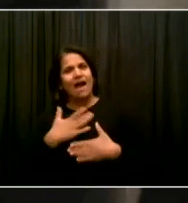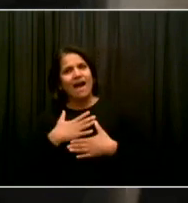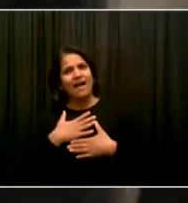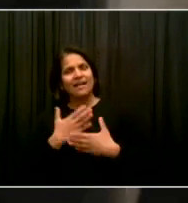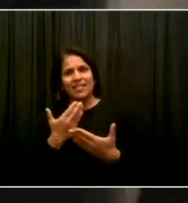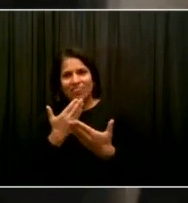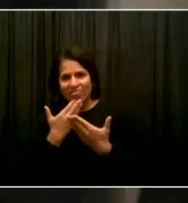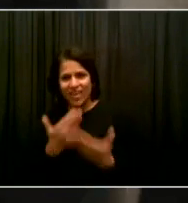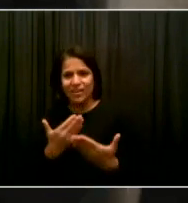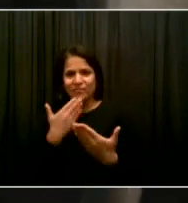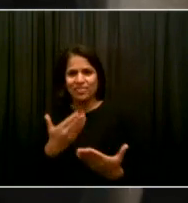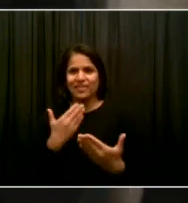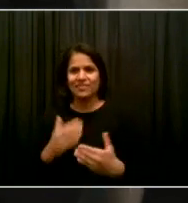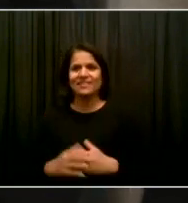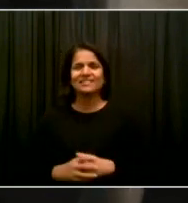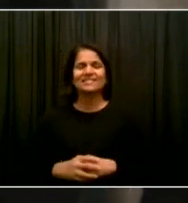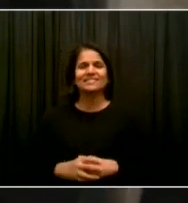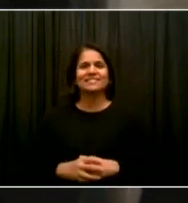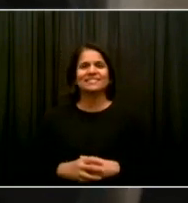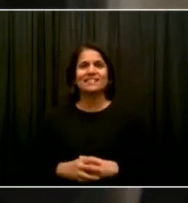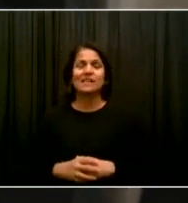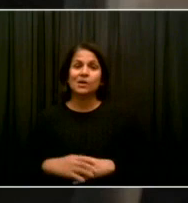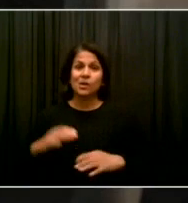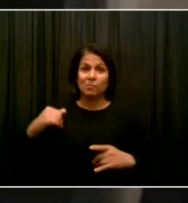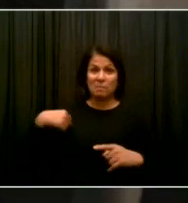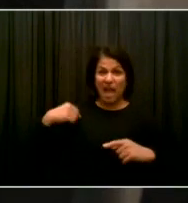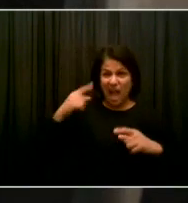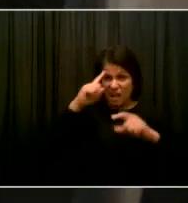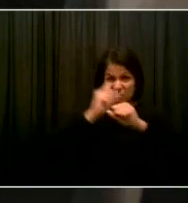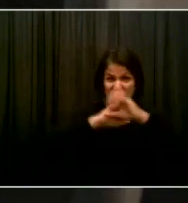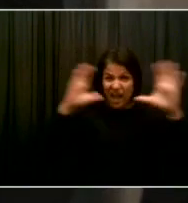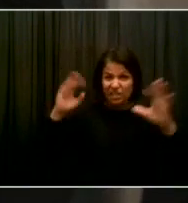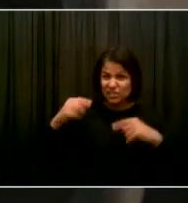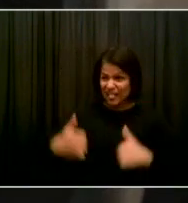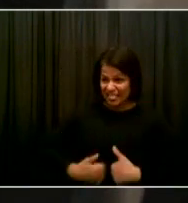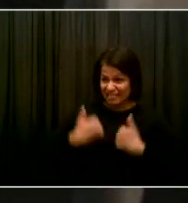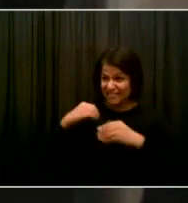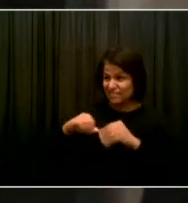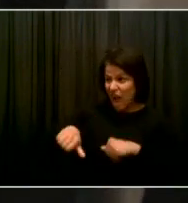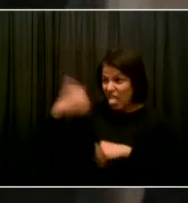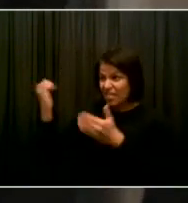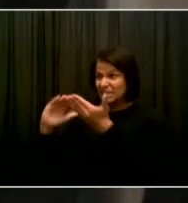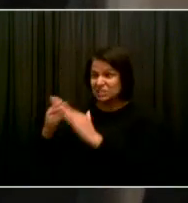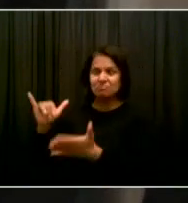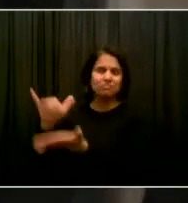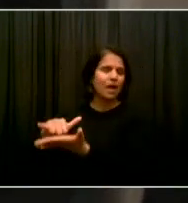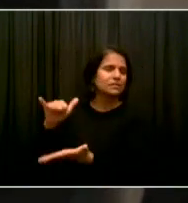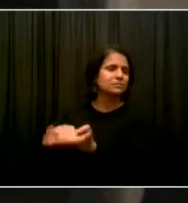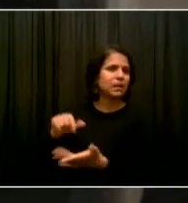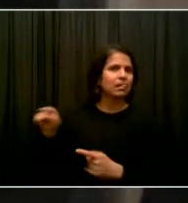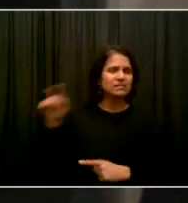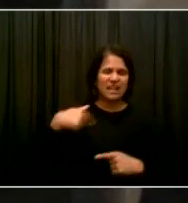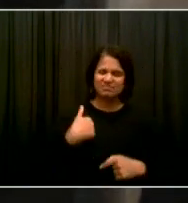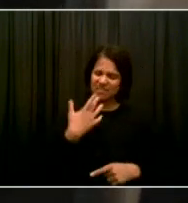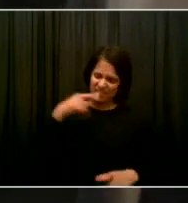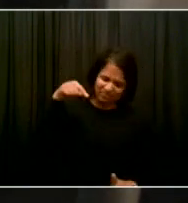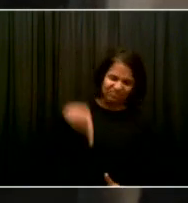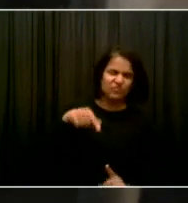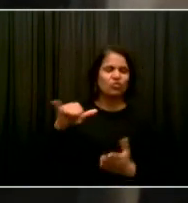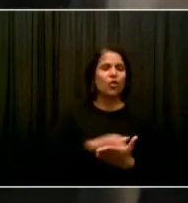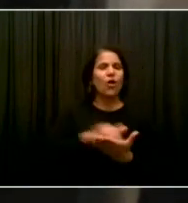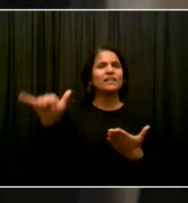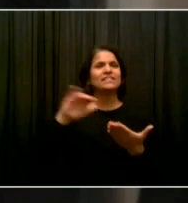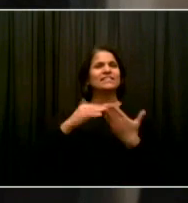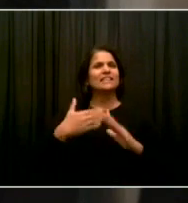living in another place. I love, I love this city. And it is